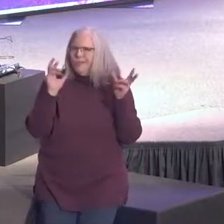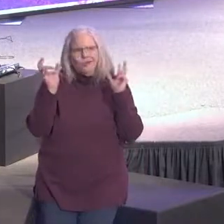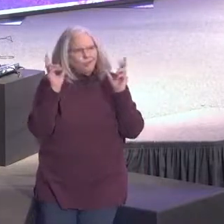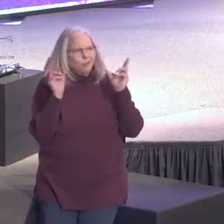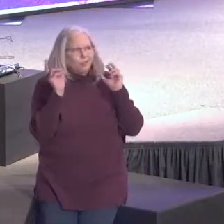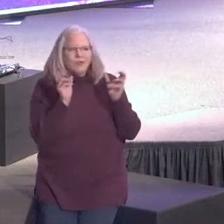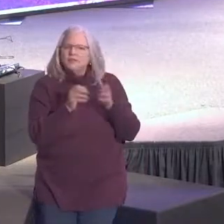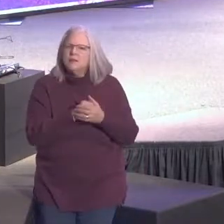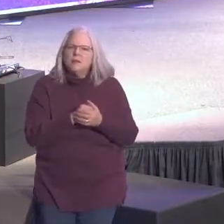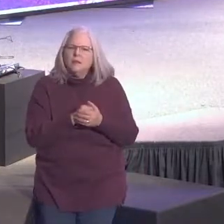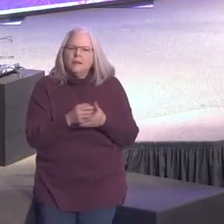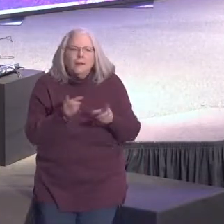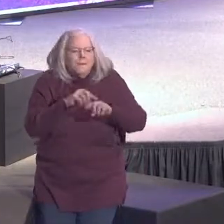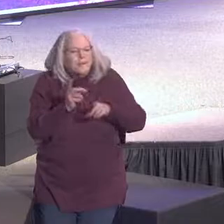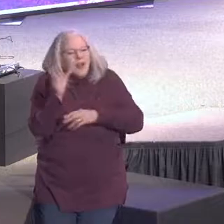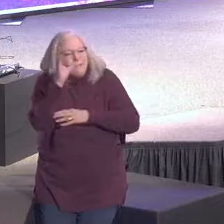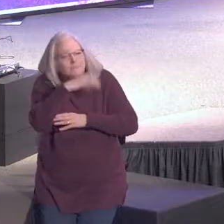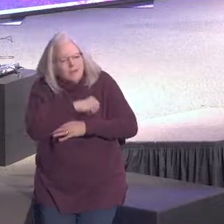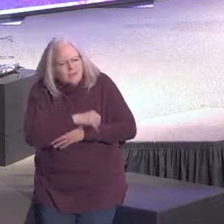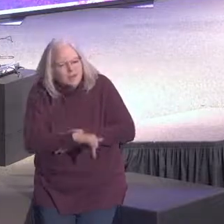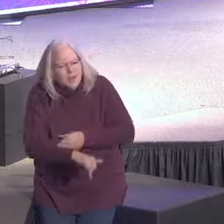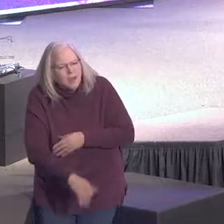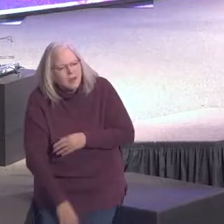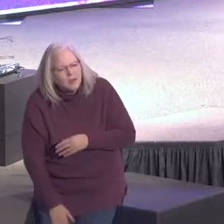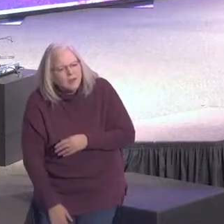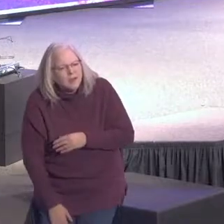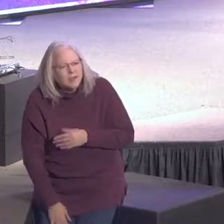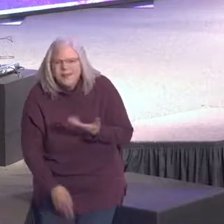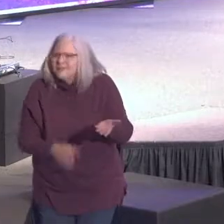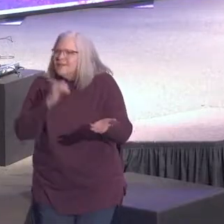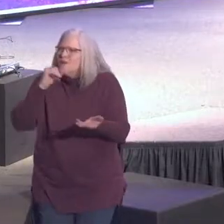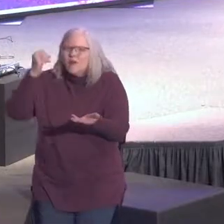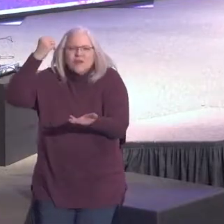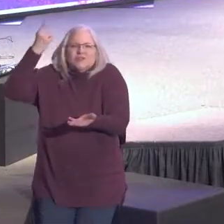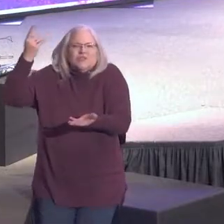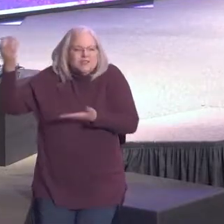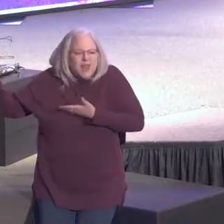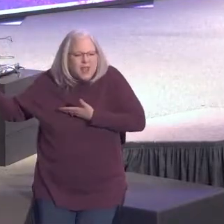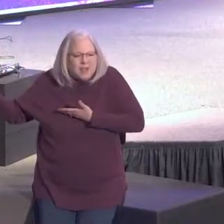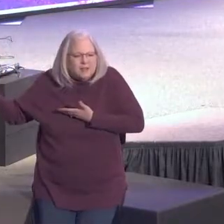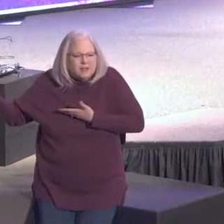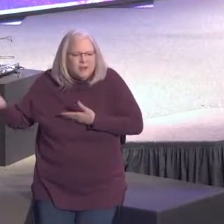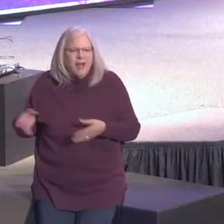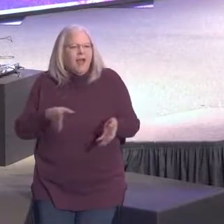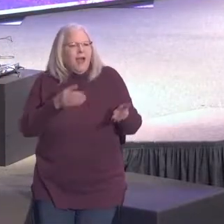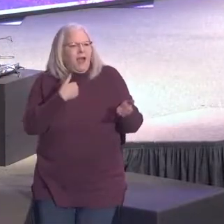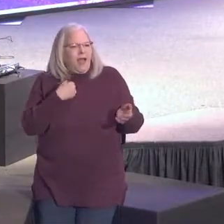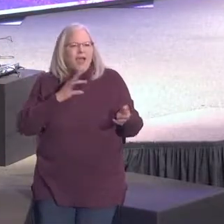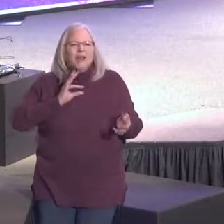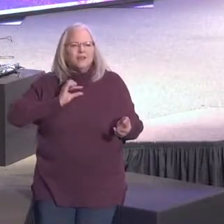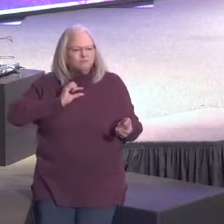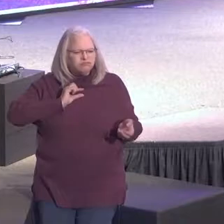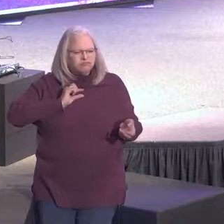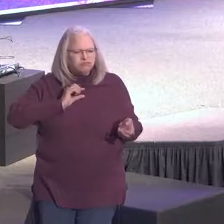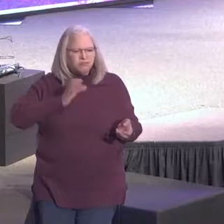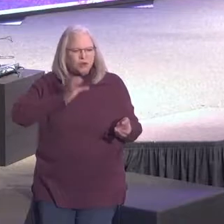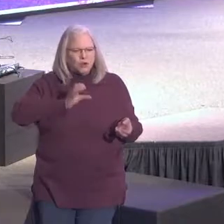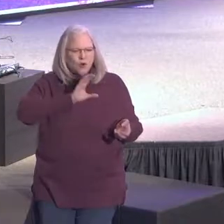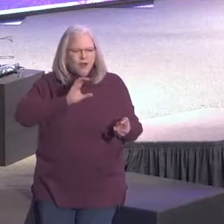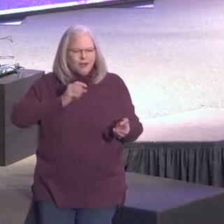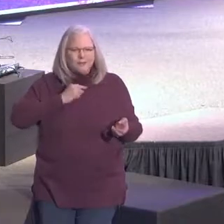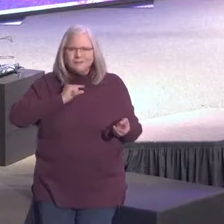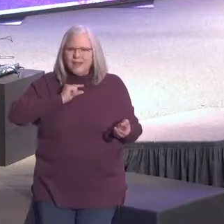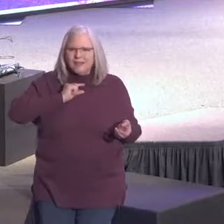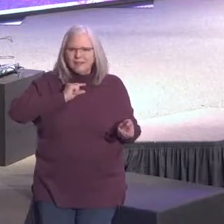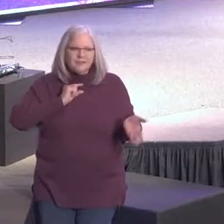it was kind of more of a good luck charm. You know, I didn't understand the magnitude of the